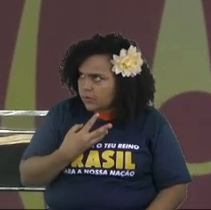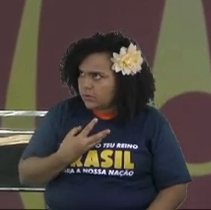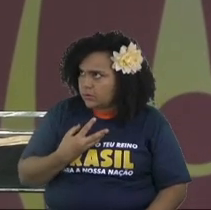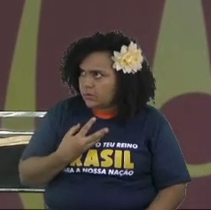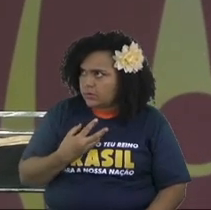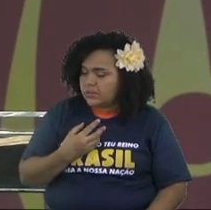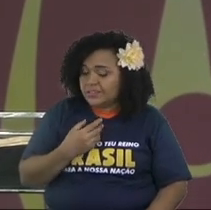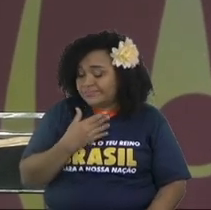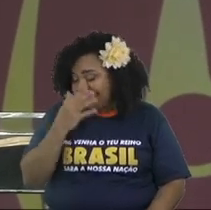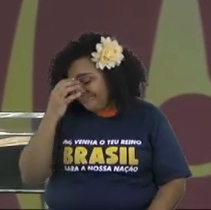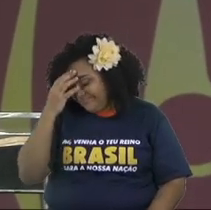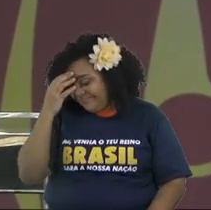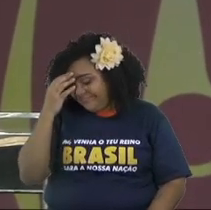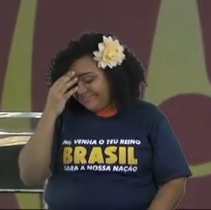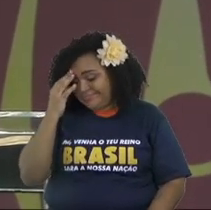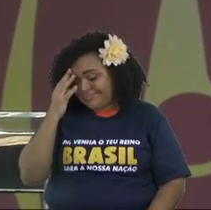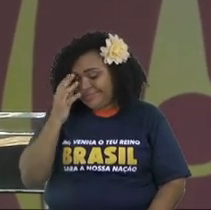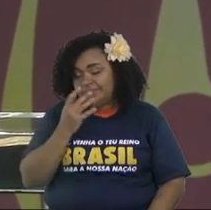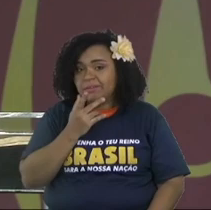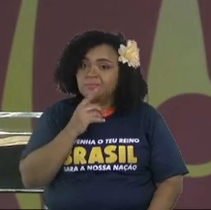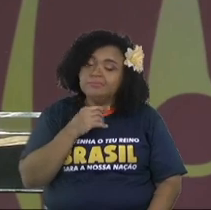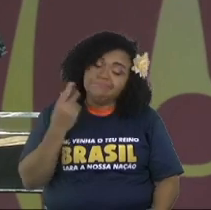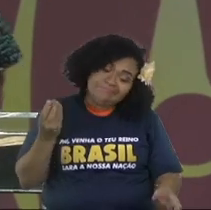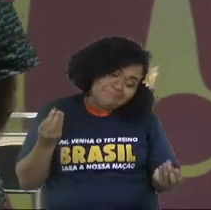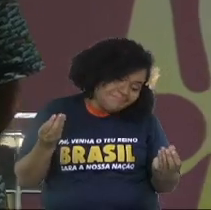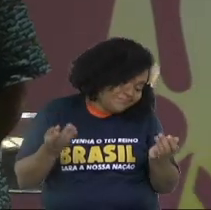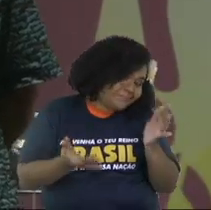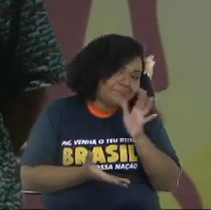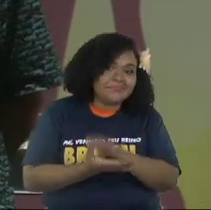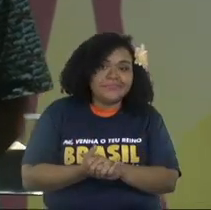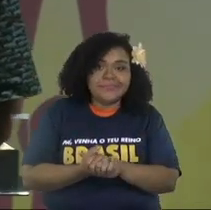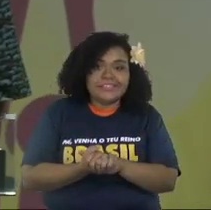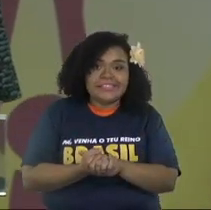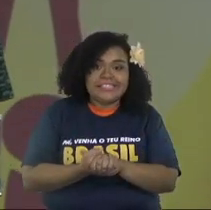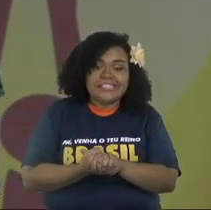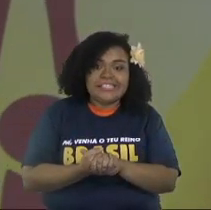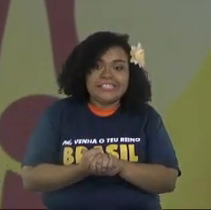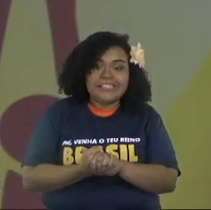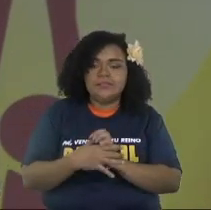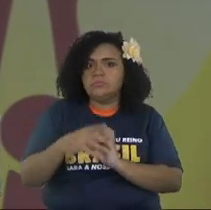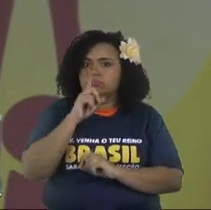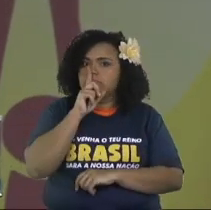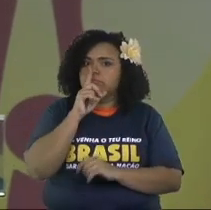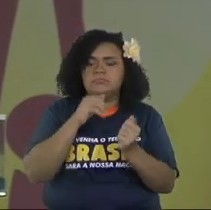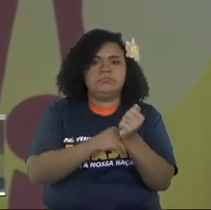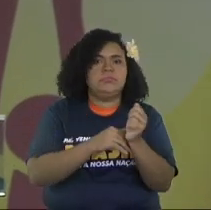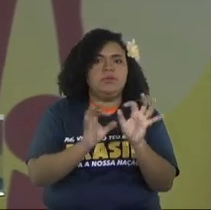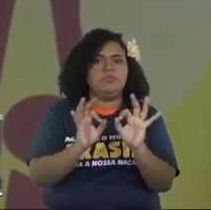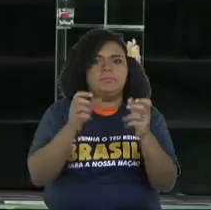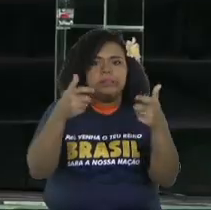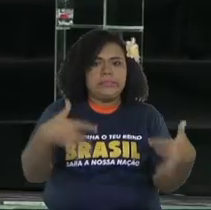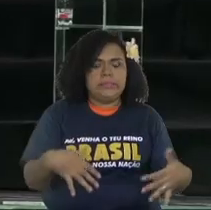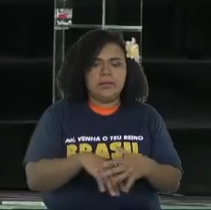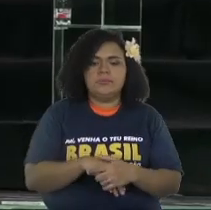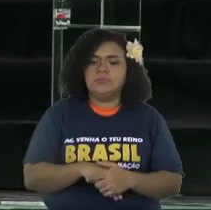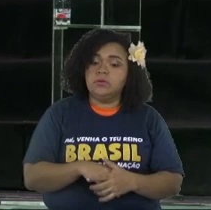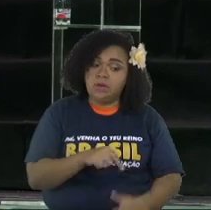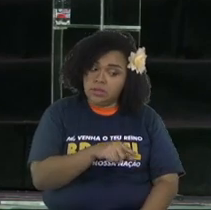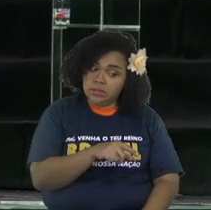it's because I don't want anybody to take me to the court because I did a good testimony.